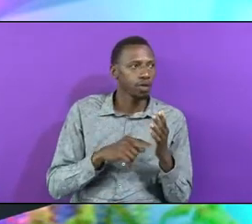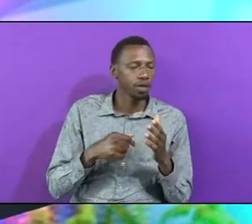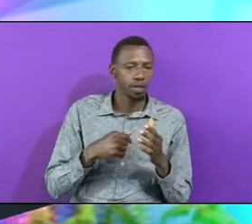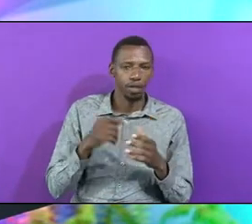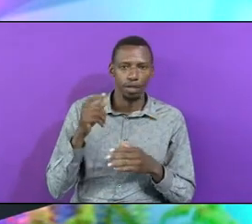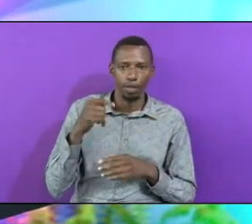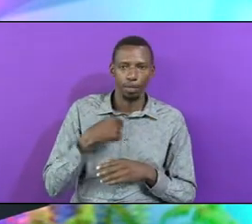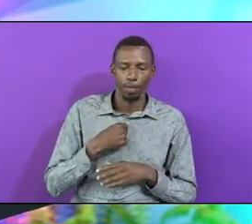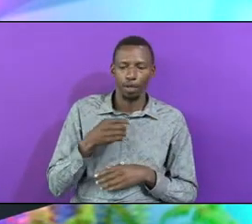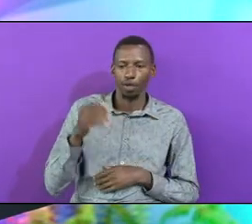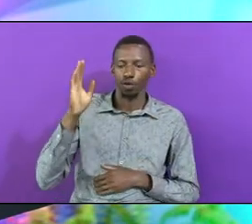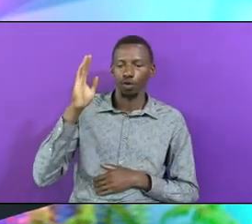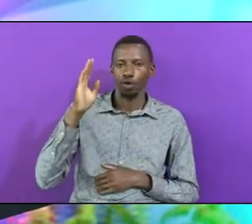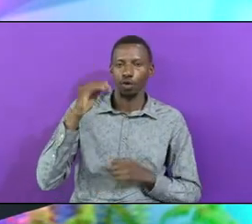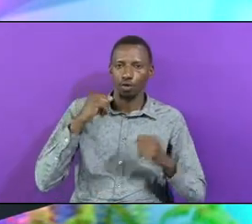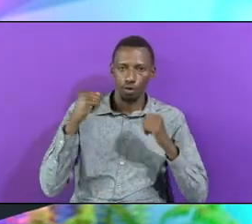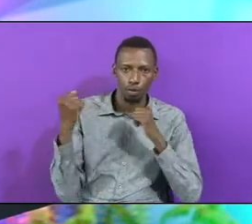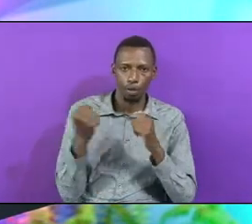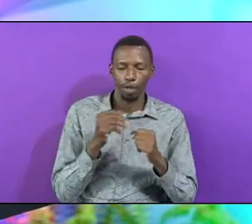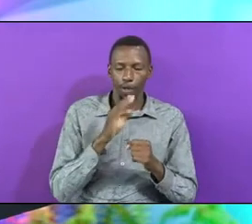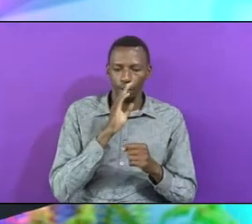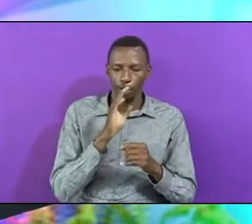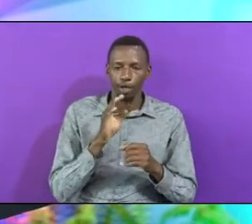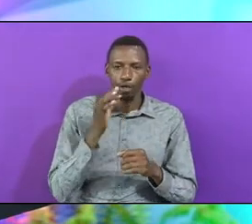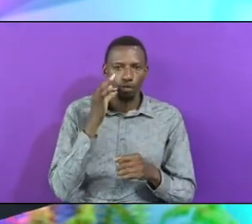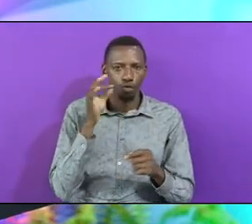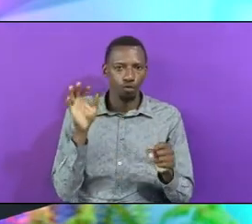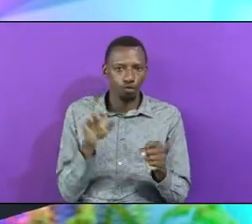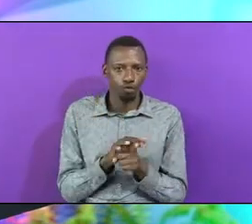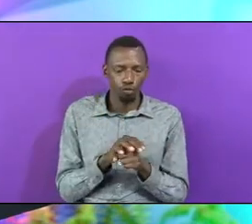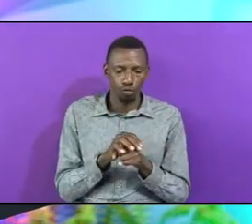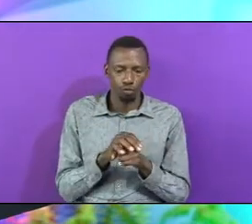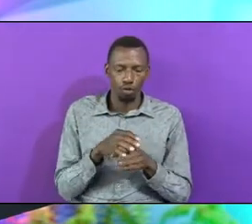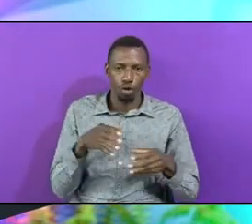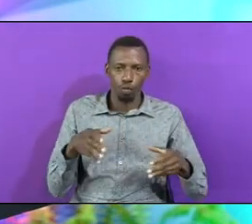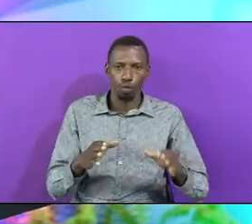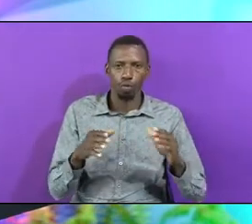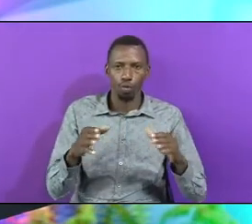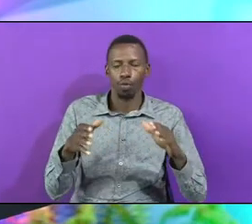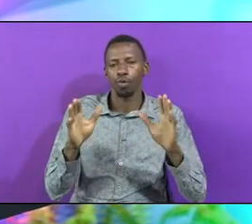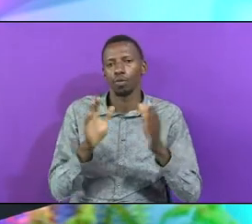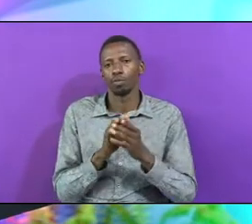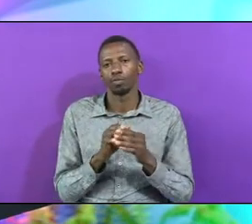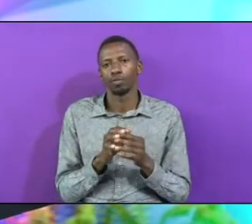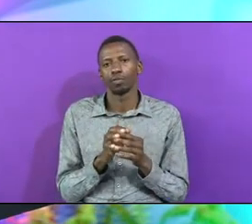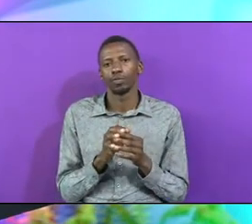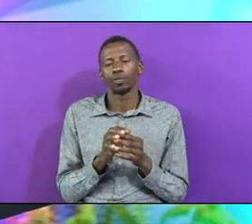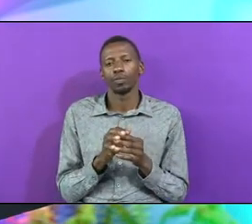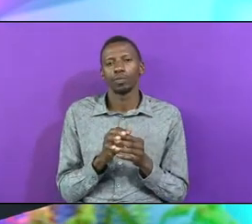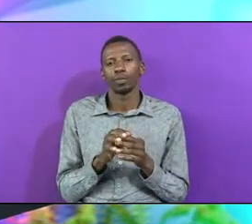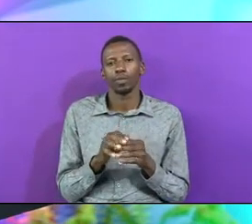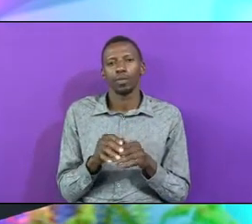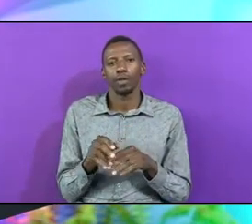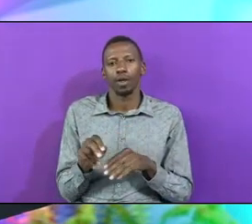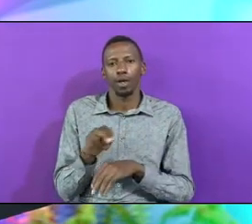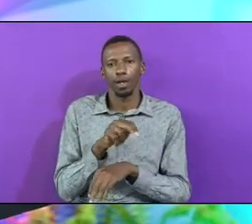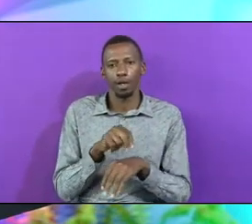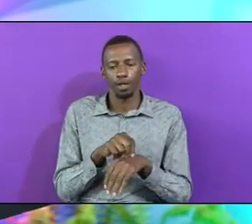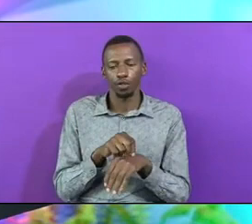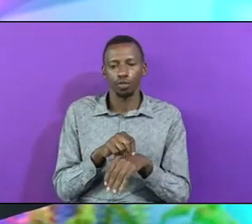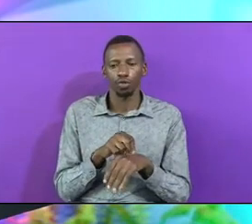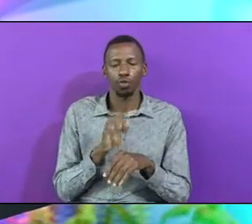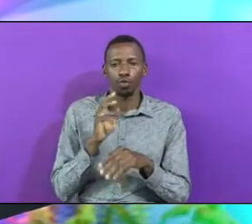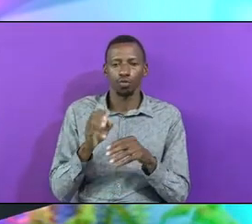Almighty Be Fruitful And Multiply Nation And The Company Of Nation Shall Proceed From You And